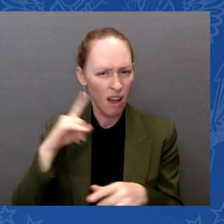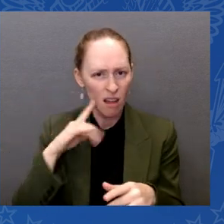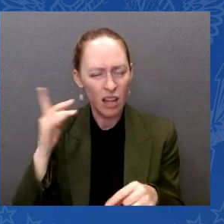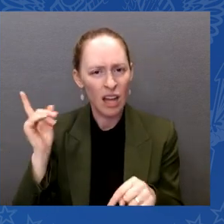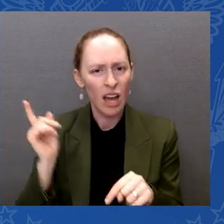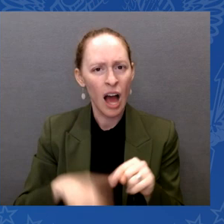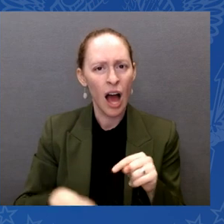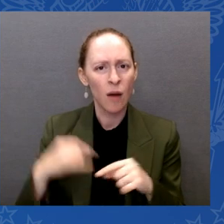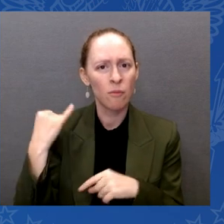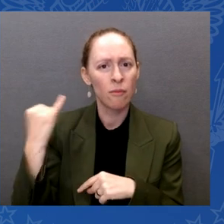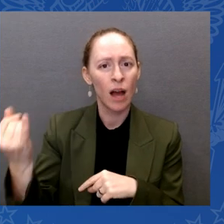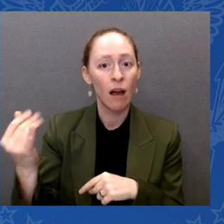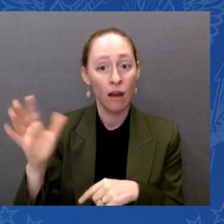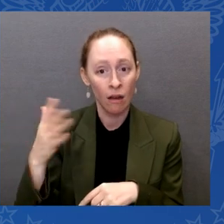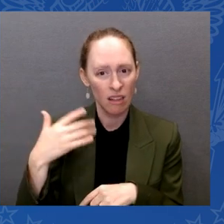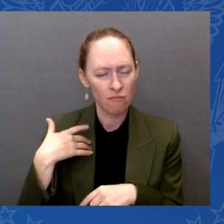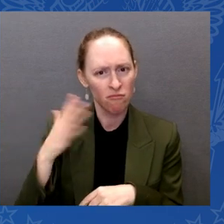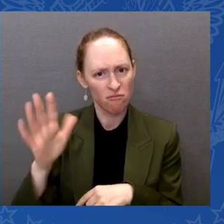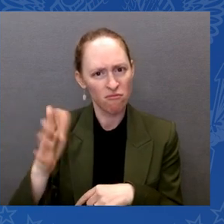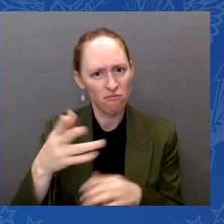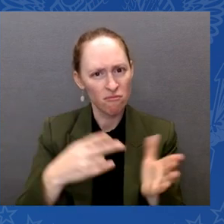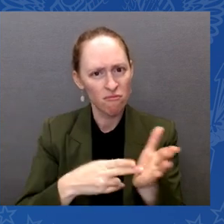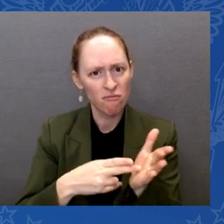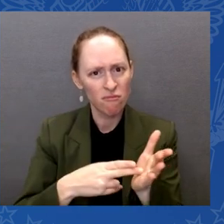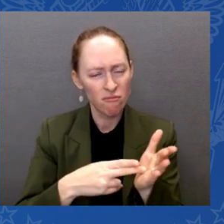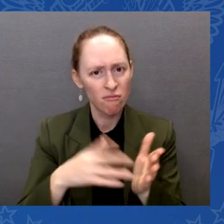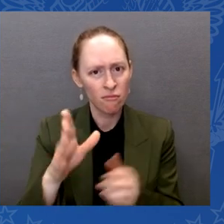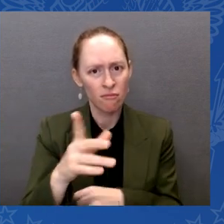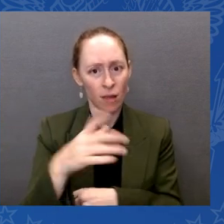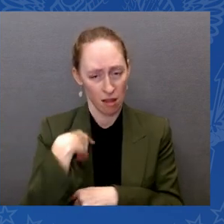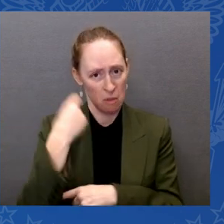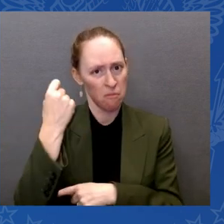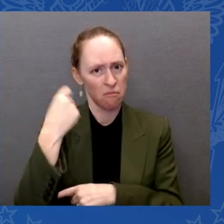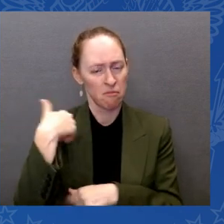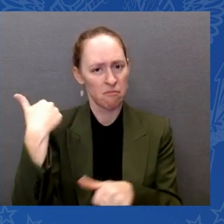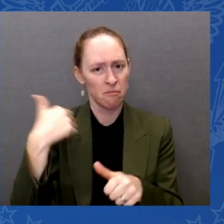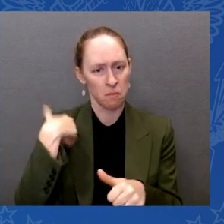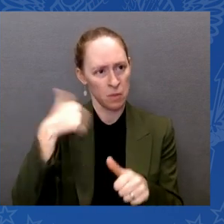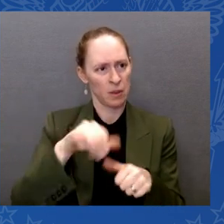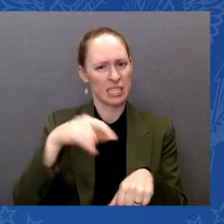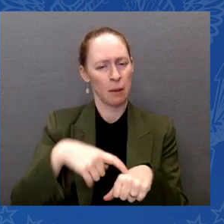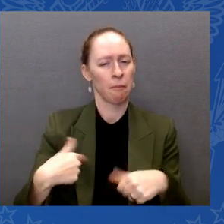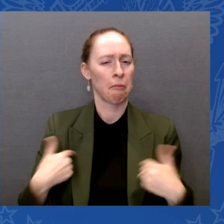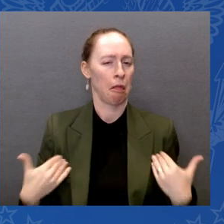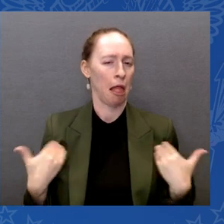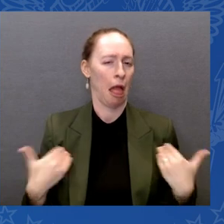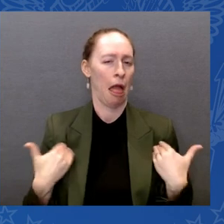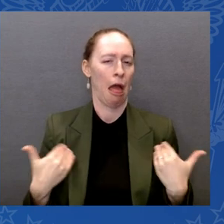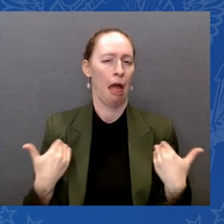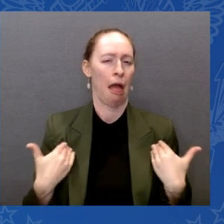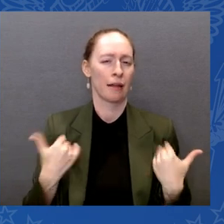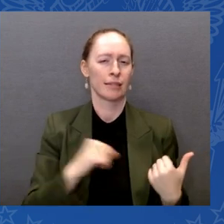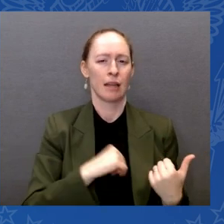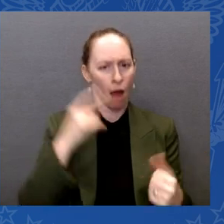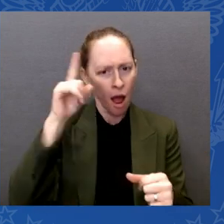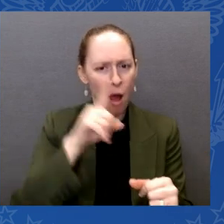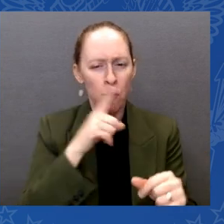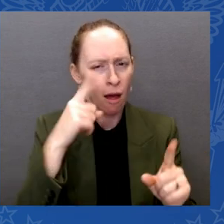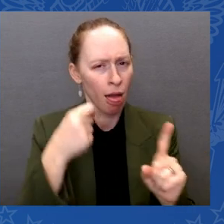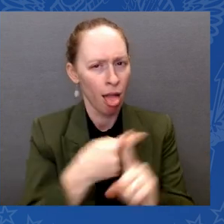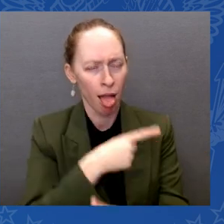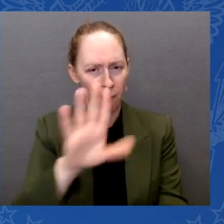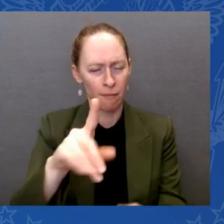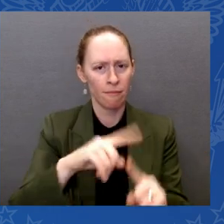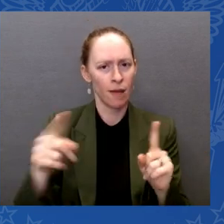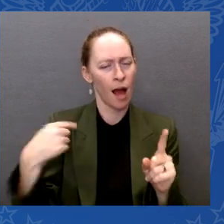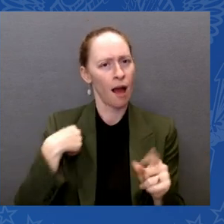me in real trouble one day as a young senator. I'd only been there a month and a half. There was a senator standing up on the, uh, on the